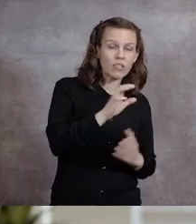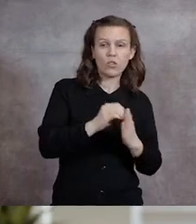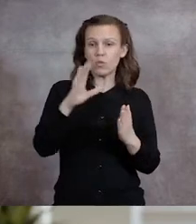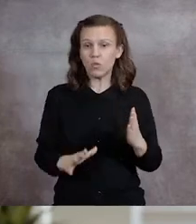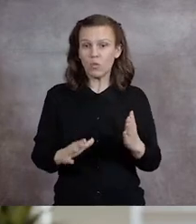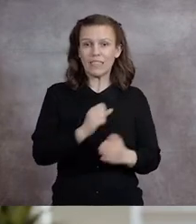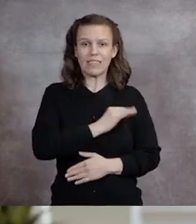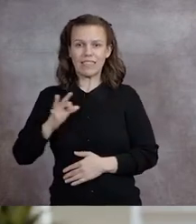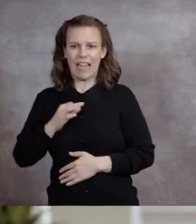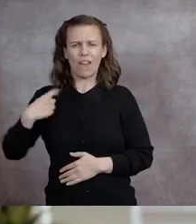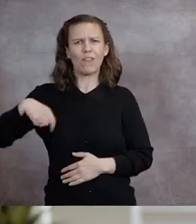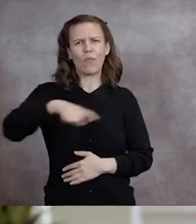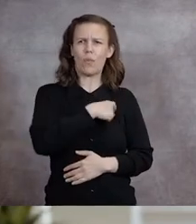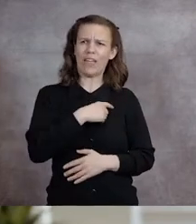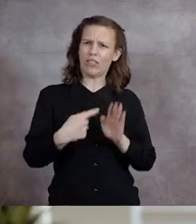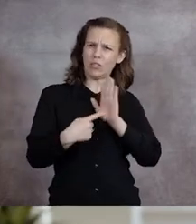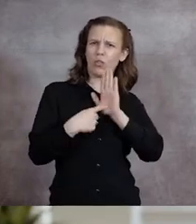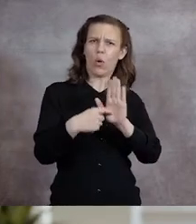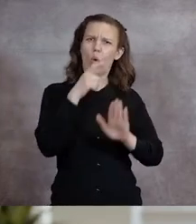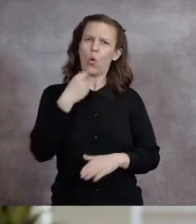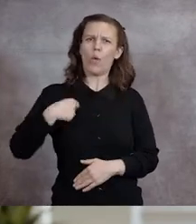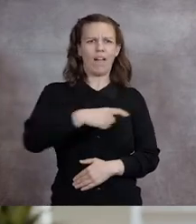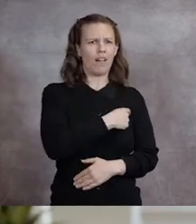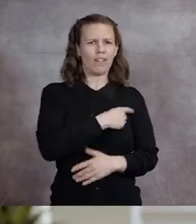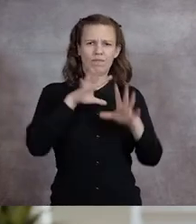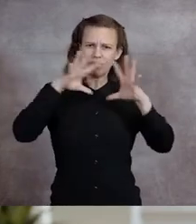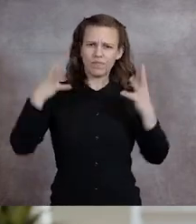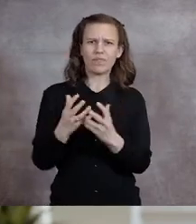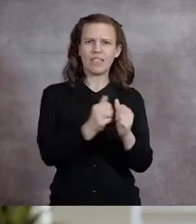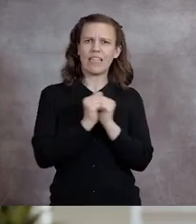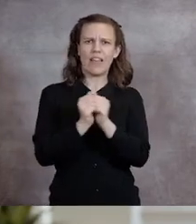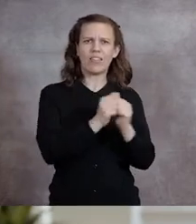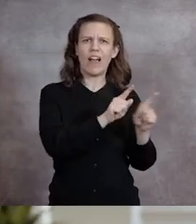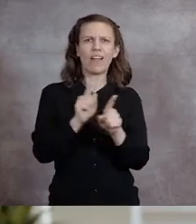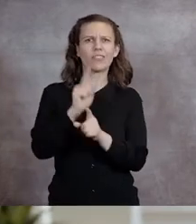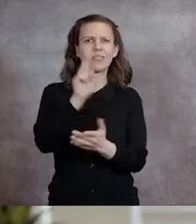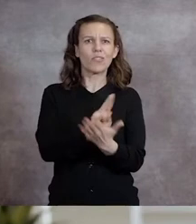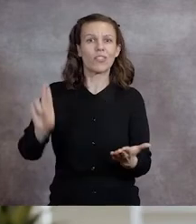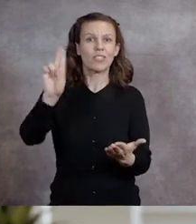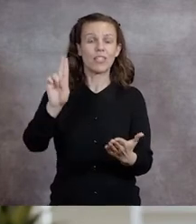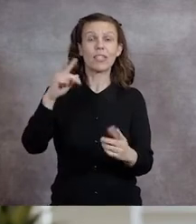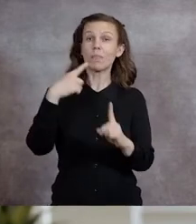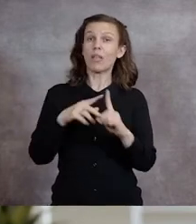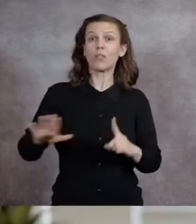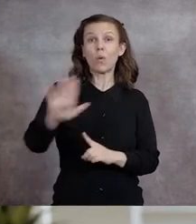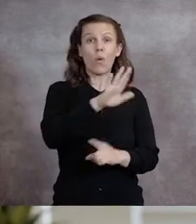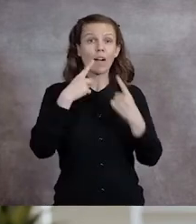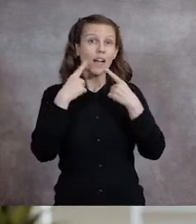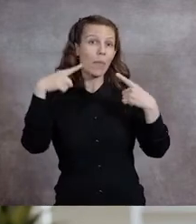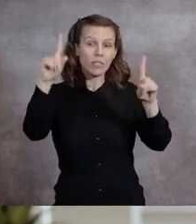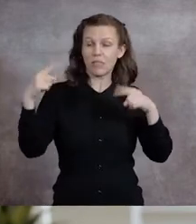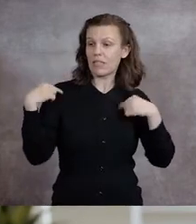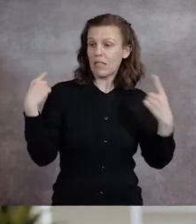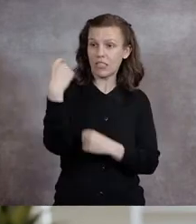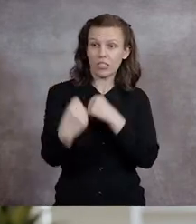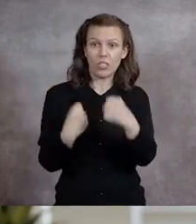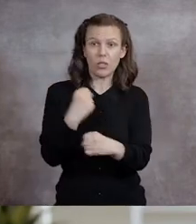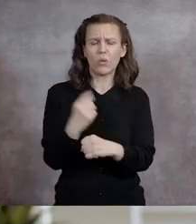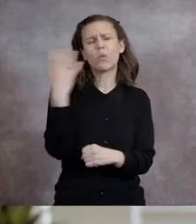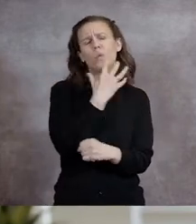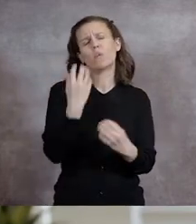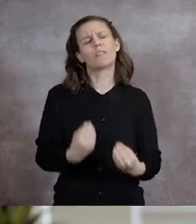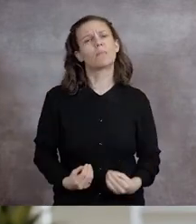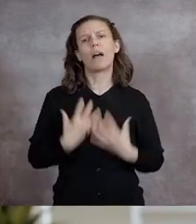students, and staff who truly define who we are as a university. And your accomplishments over the last year have been